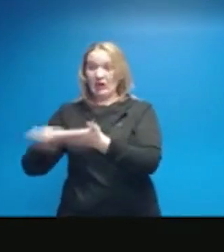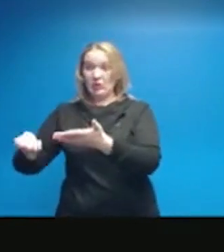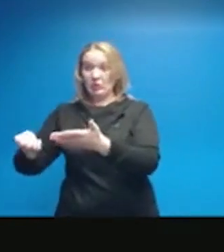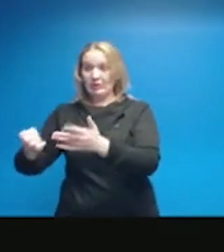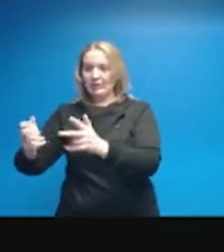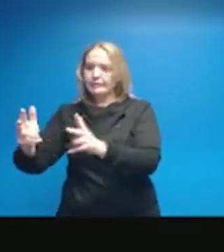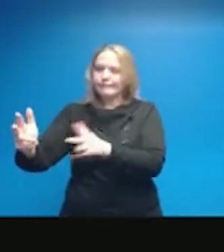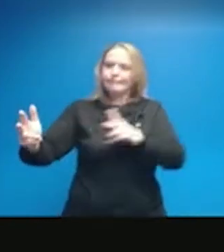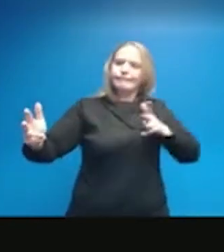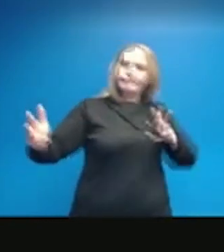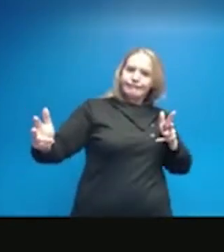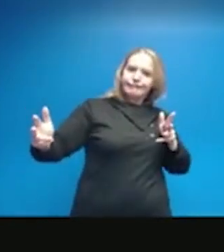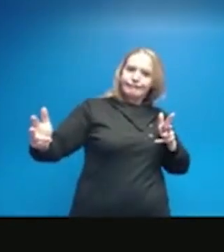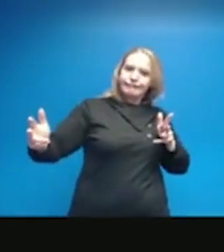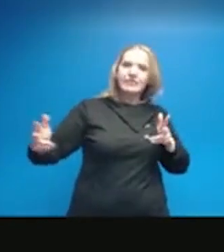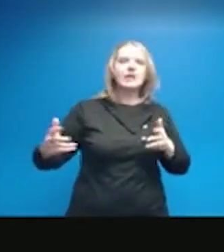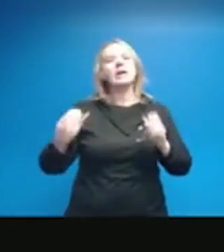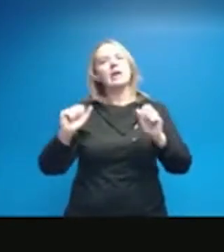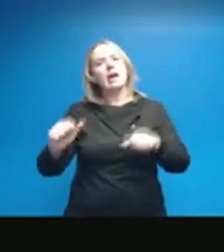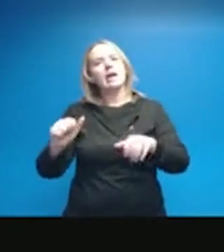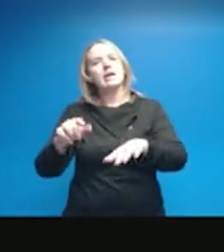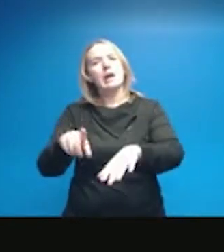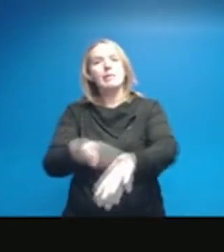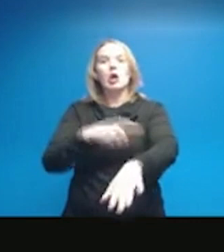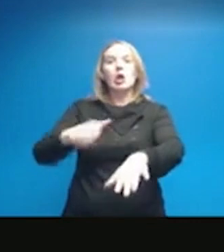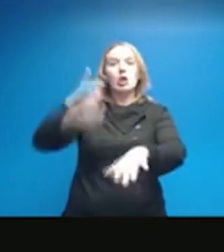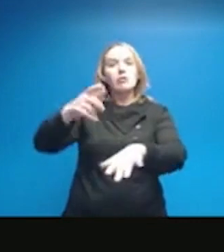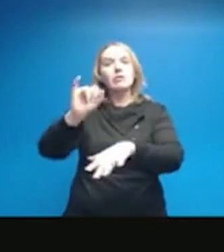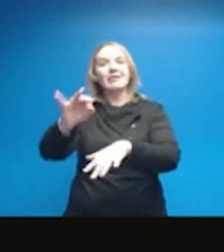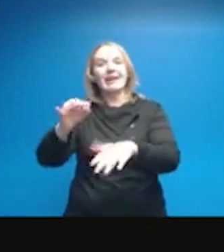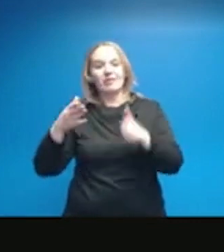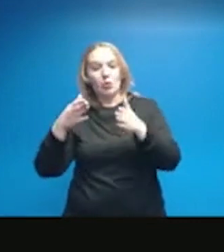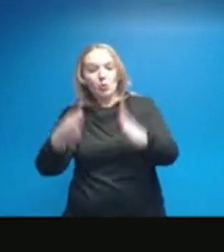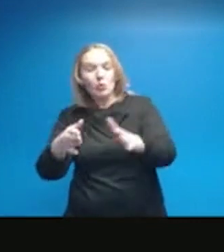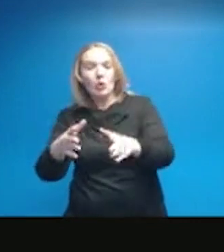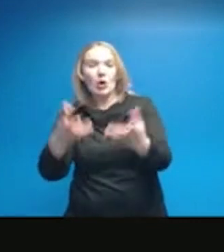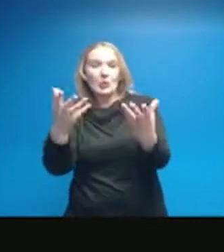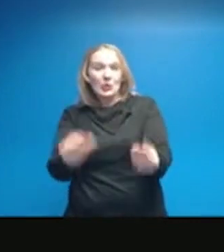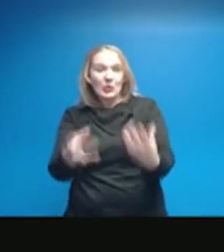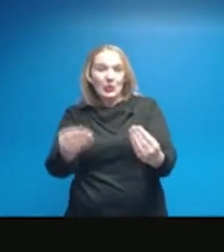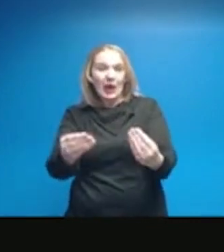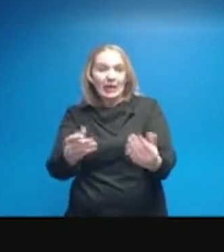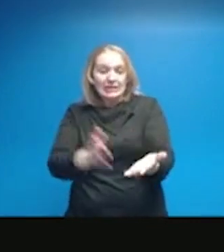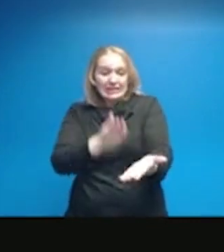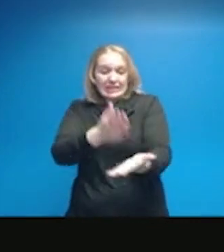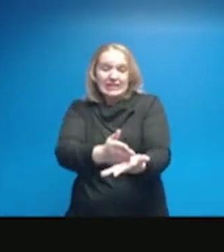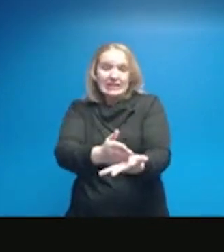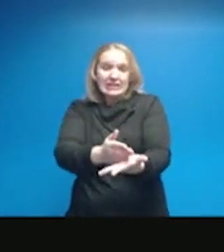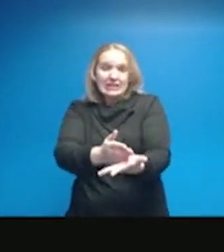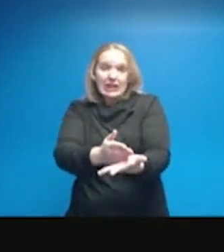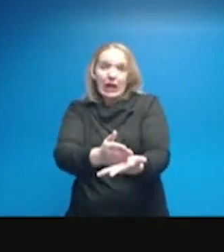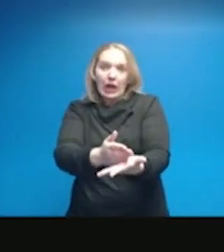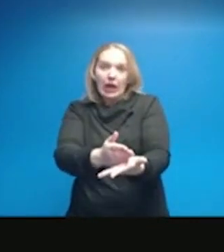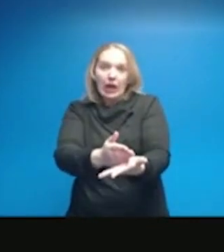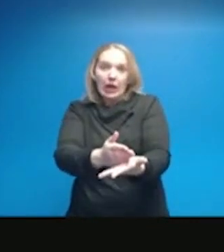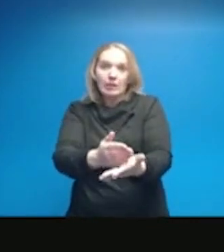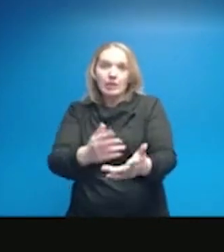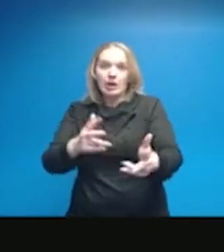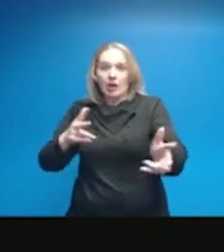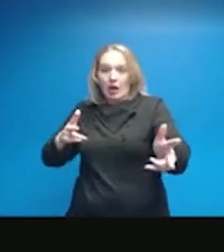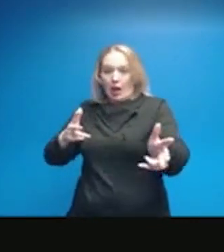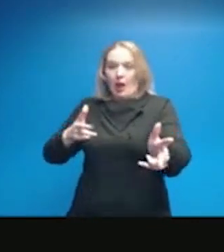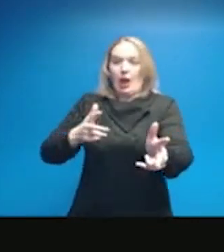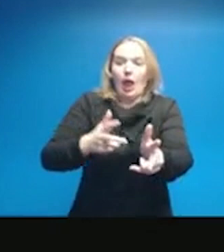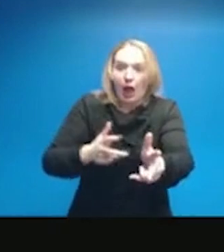it can take a little bit longer to stop on the wet roads. But again, just to please be aware of what we have going